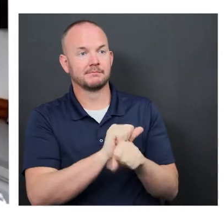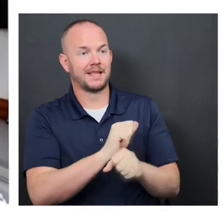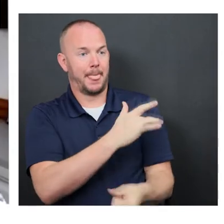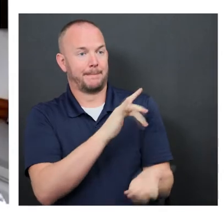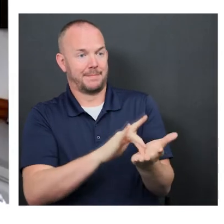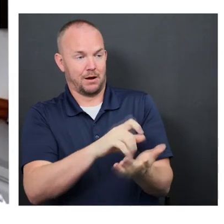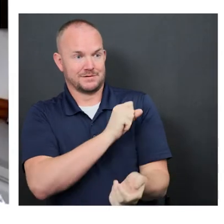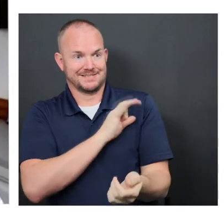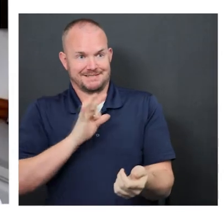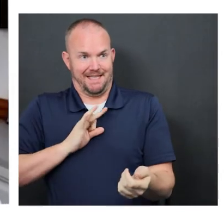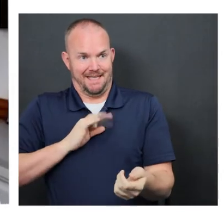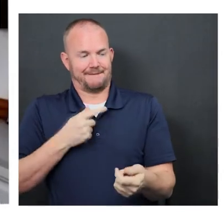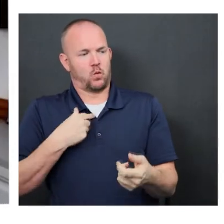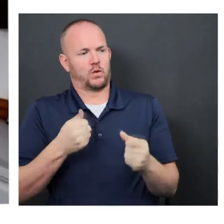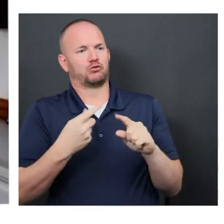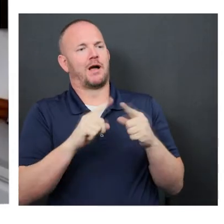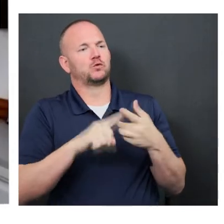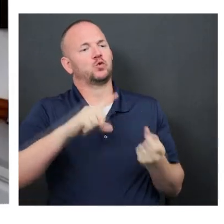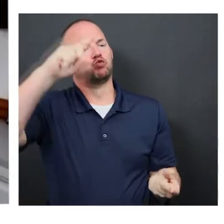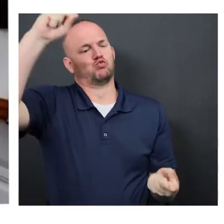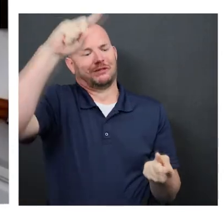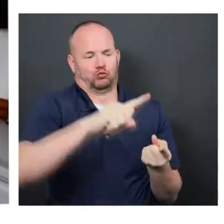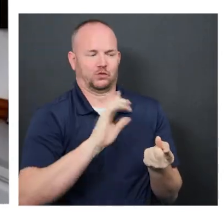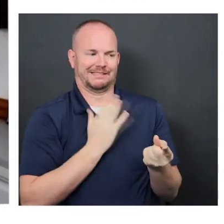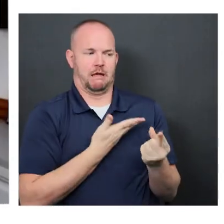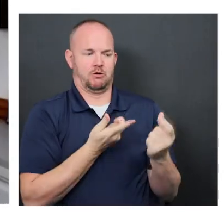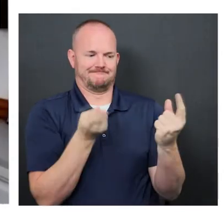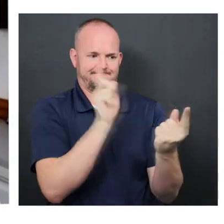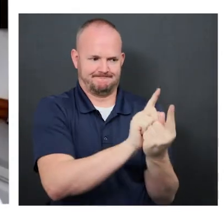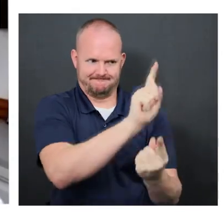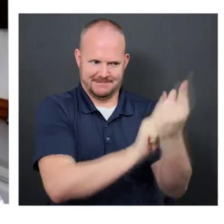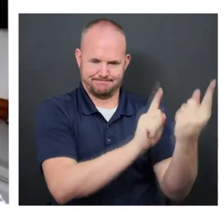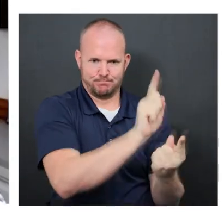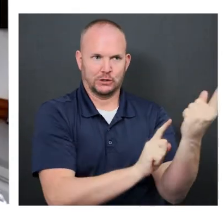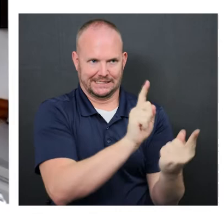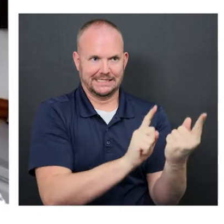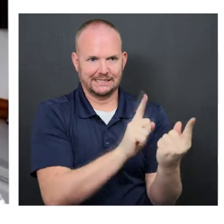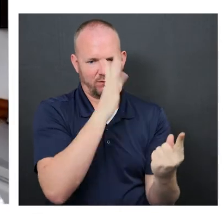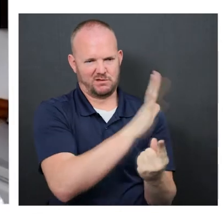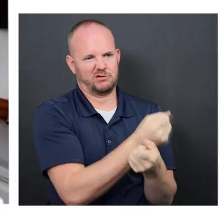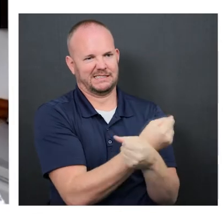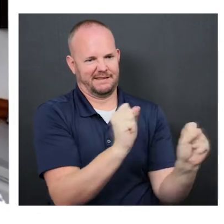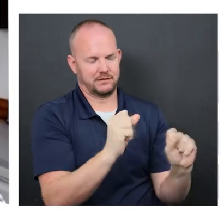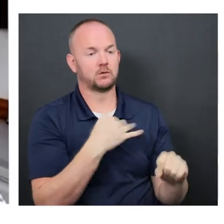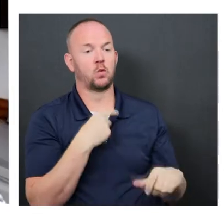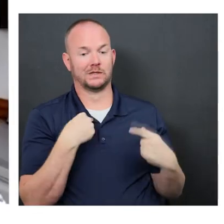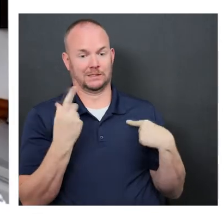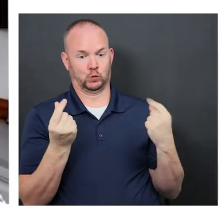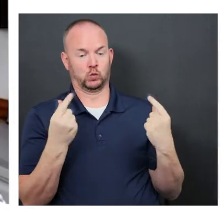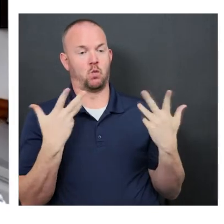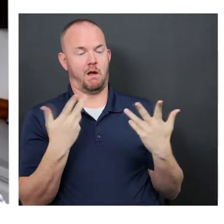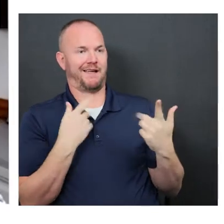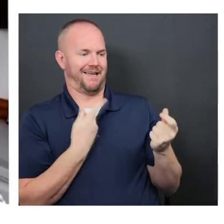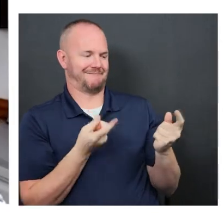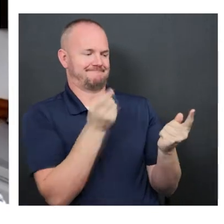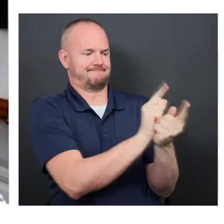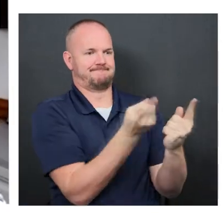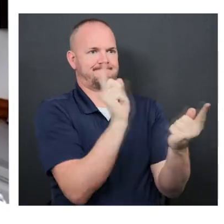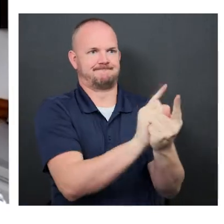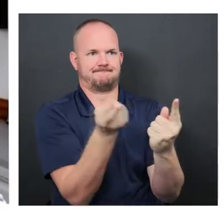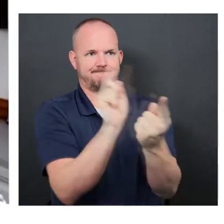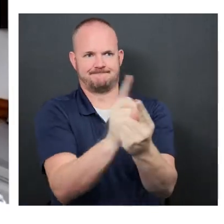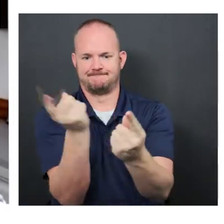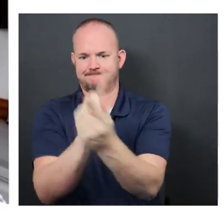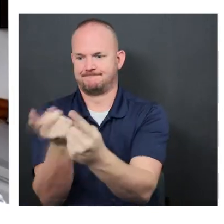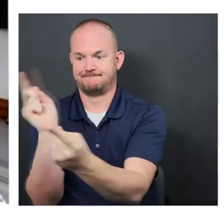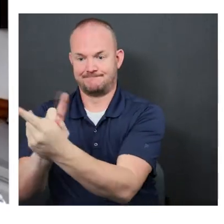were going to cut back some of our in-person interpreting. For instance, we weren't going to do rounds that would require us to waste PPE